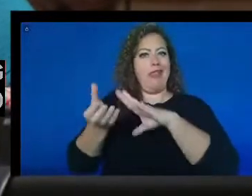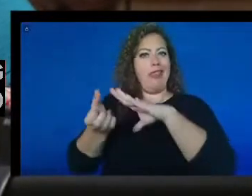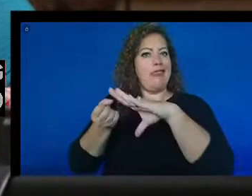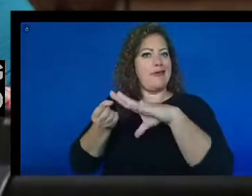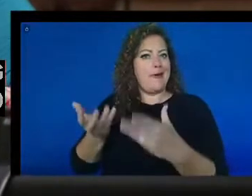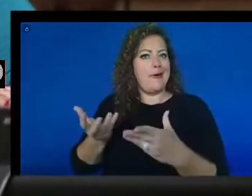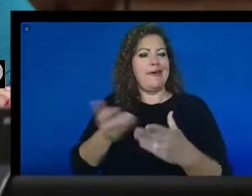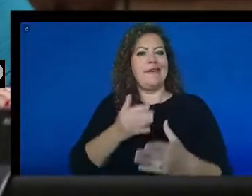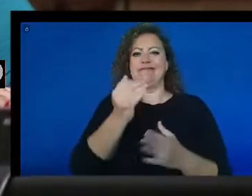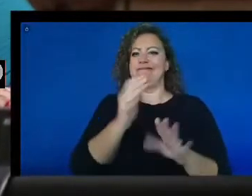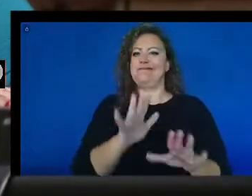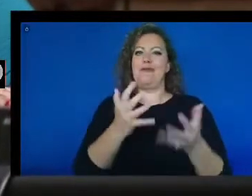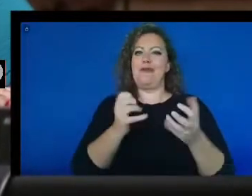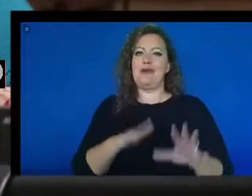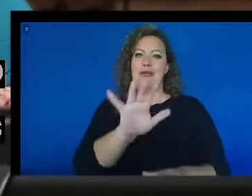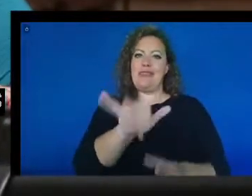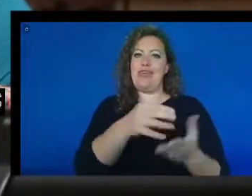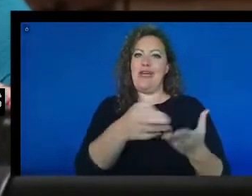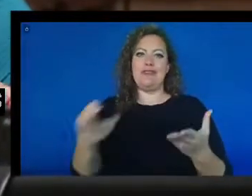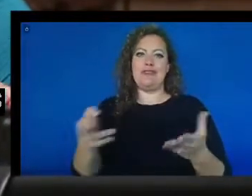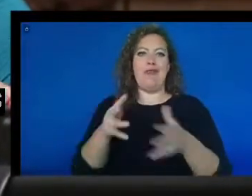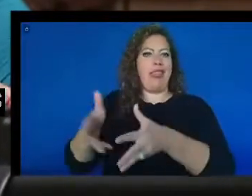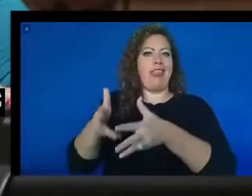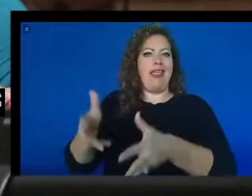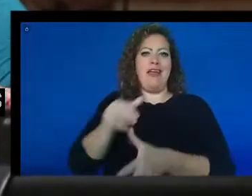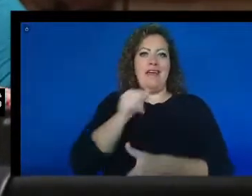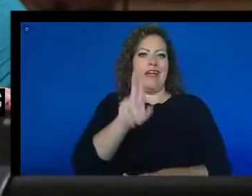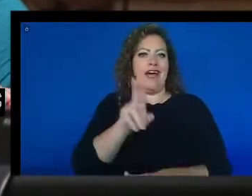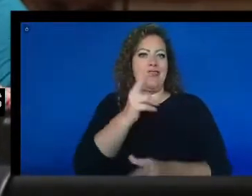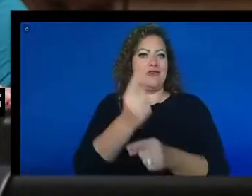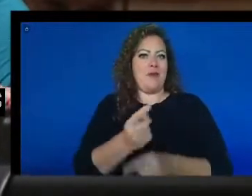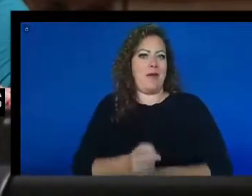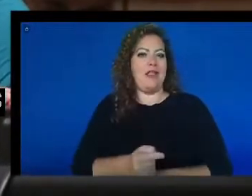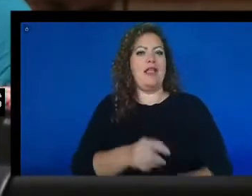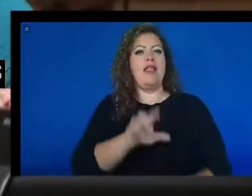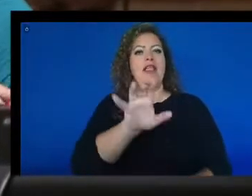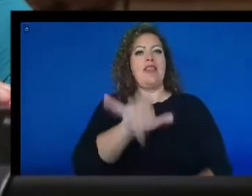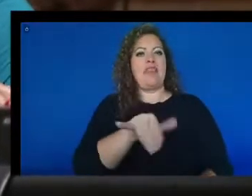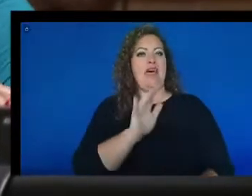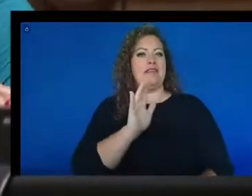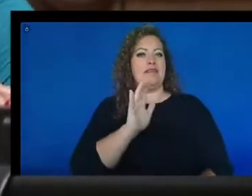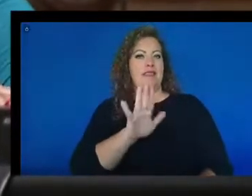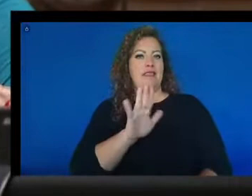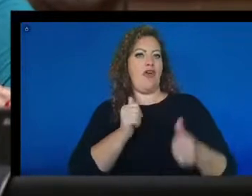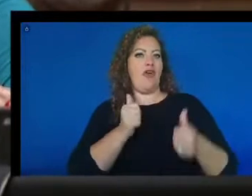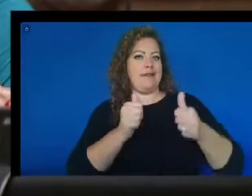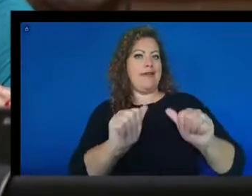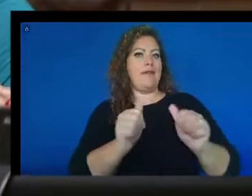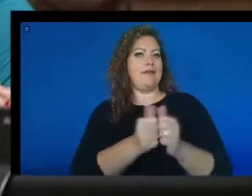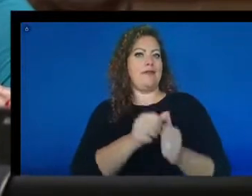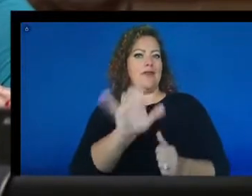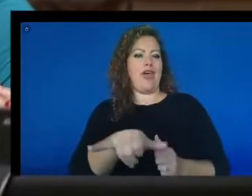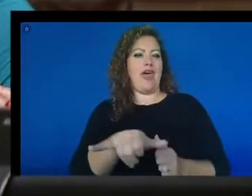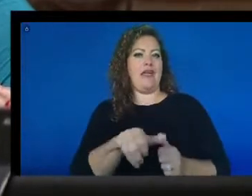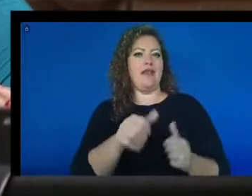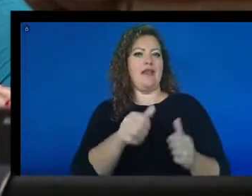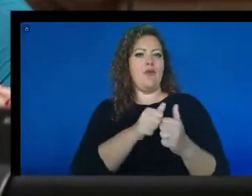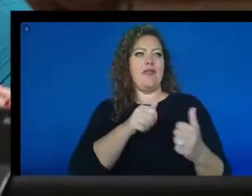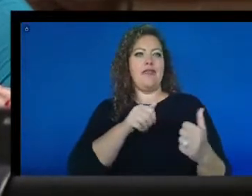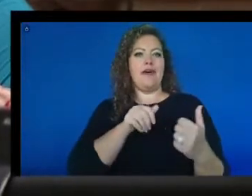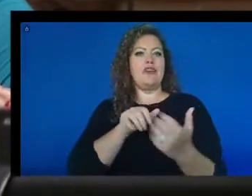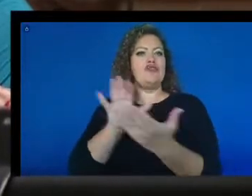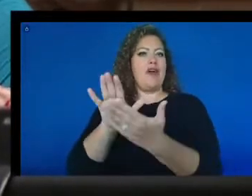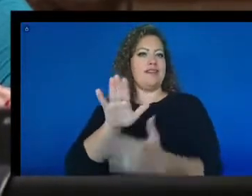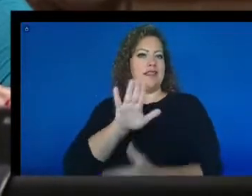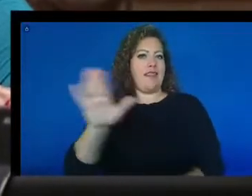was have this resource is not used properly. So that's the intent that we had with, you know, addressing the need initially.